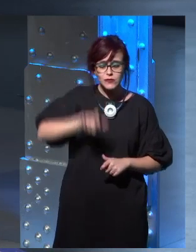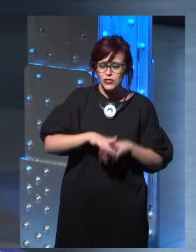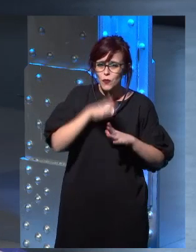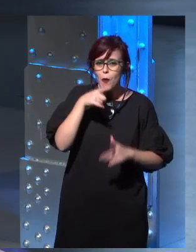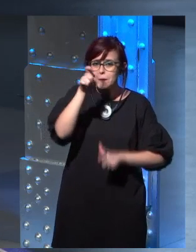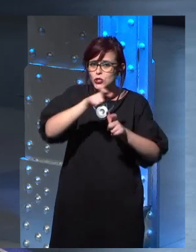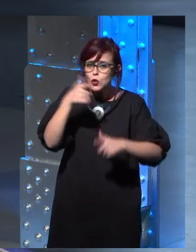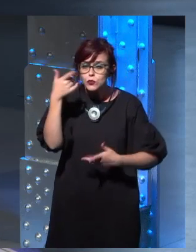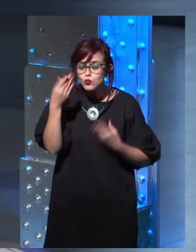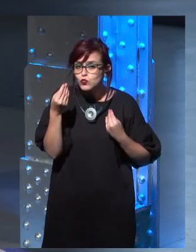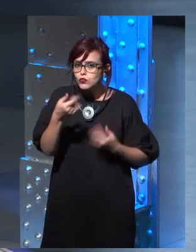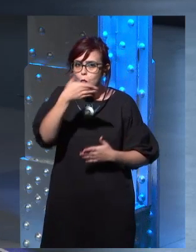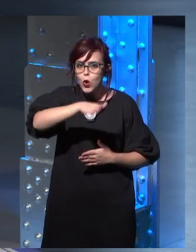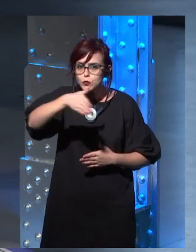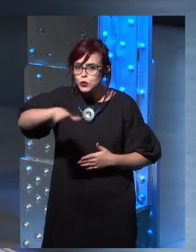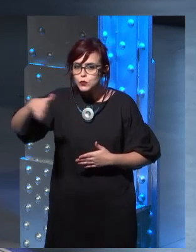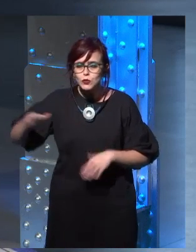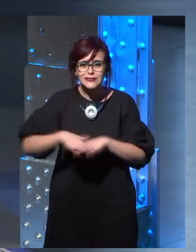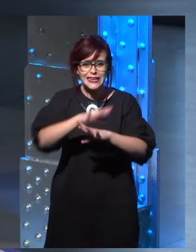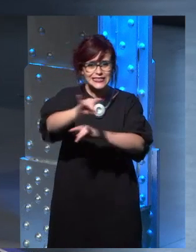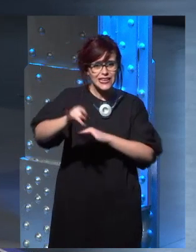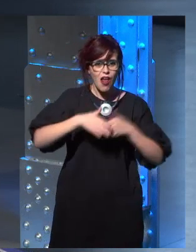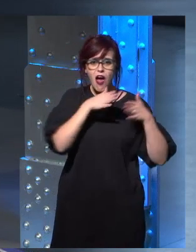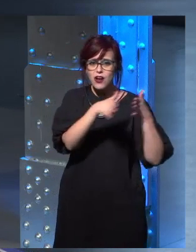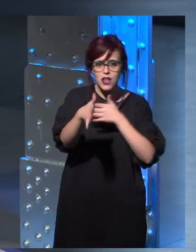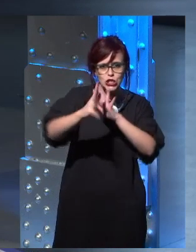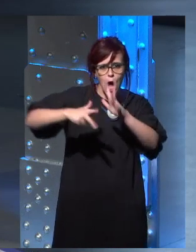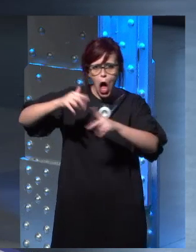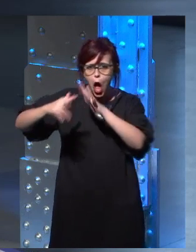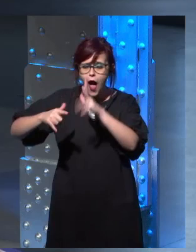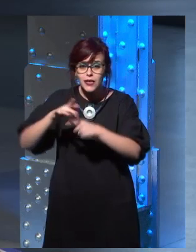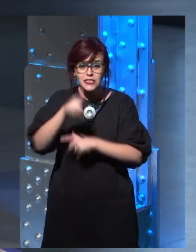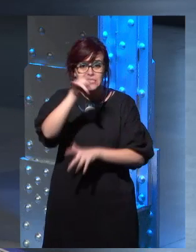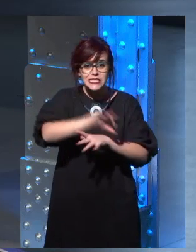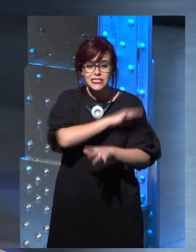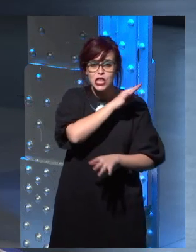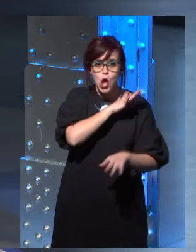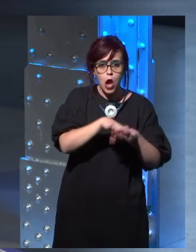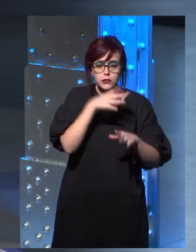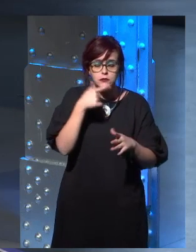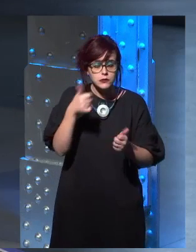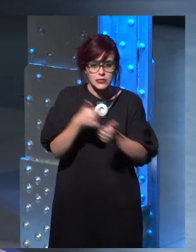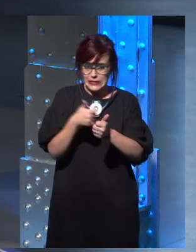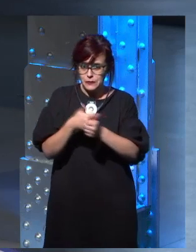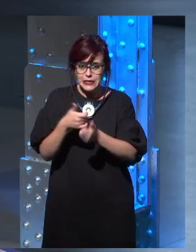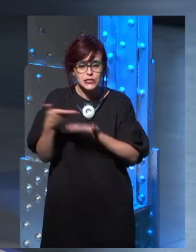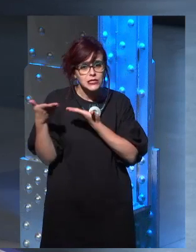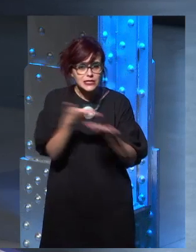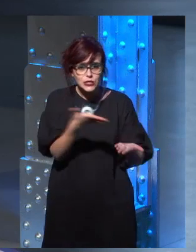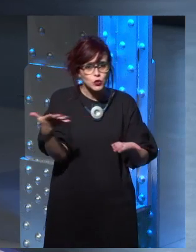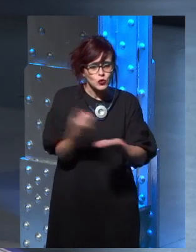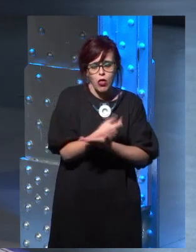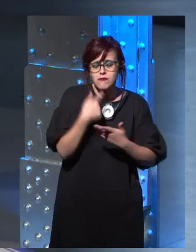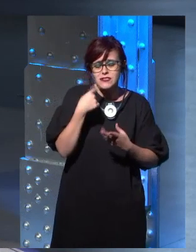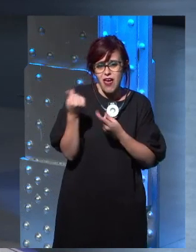death of thousands of people, Harren saqueado the lands of the Ríos and had ruined the soldiers and the soldiers alike. In response to